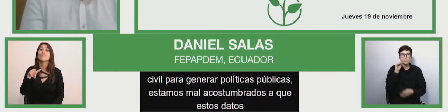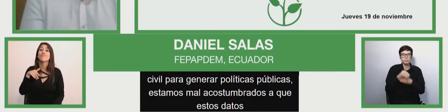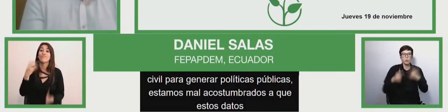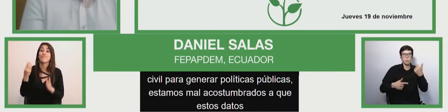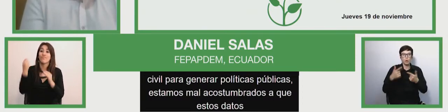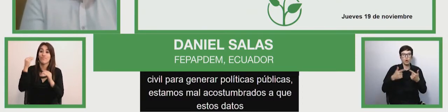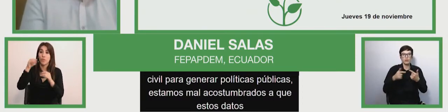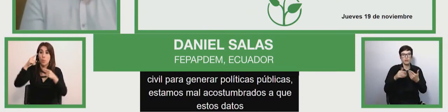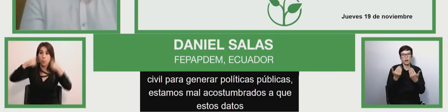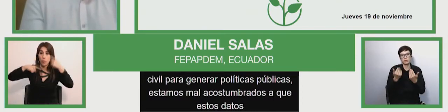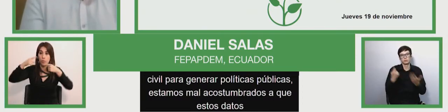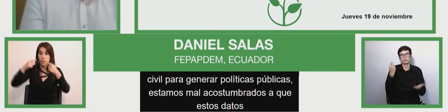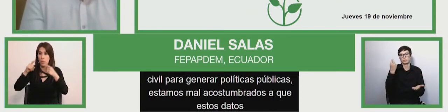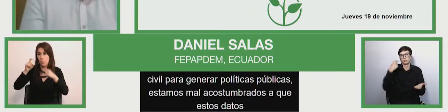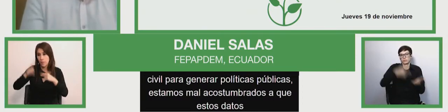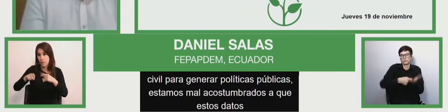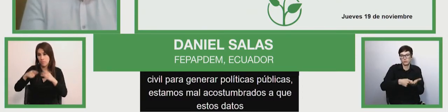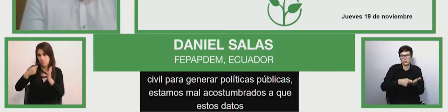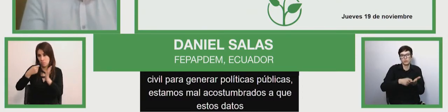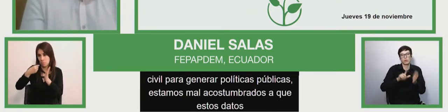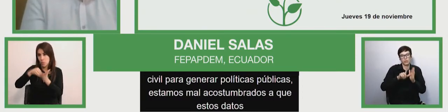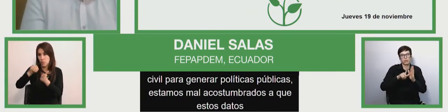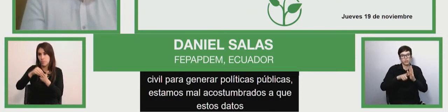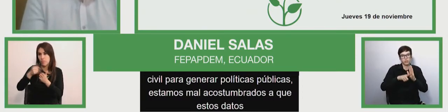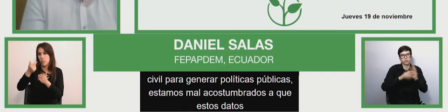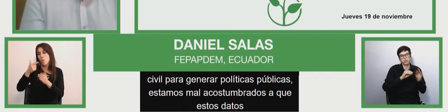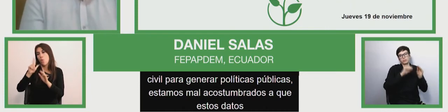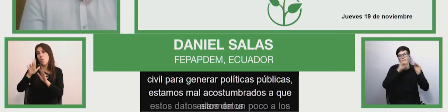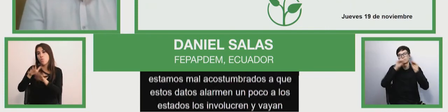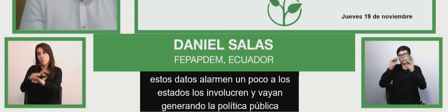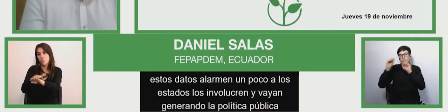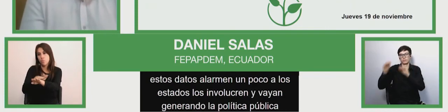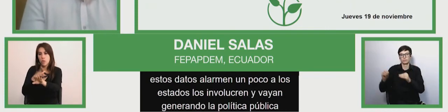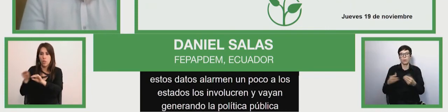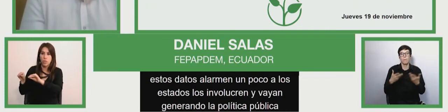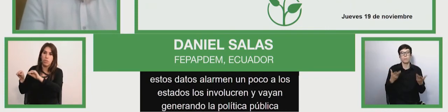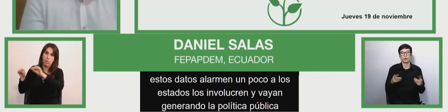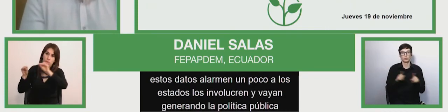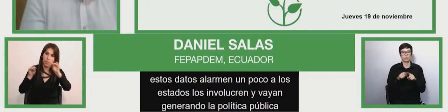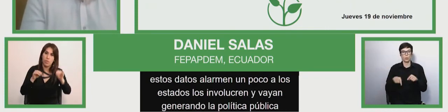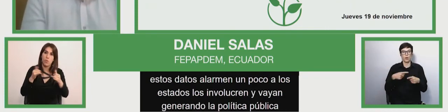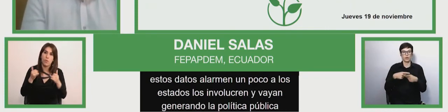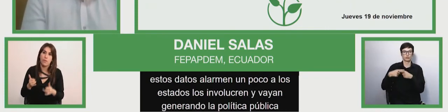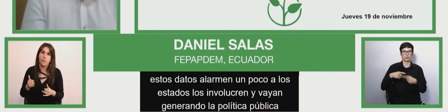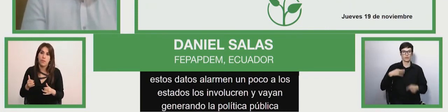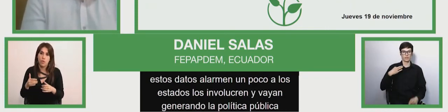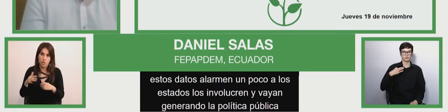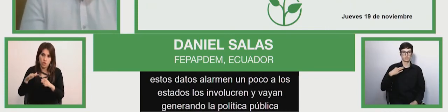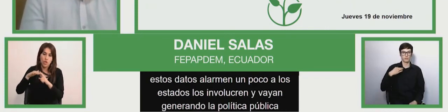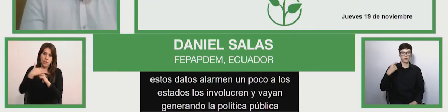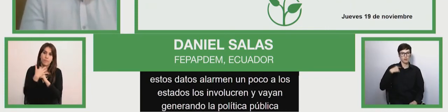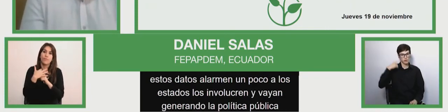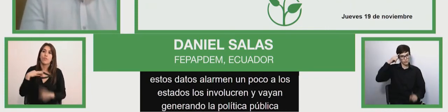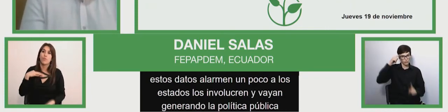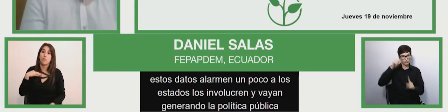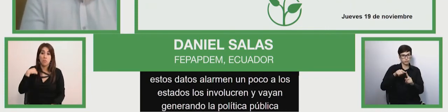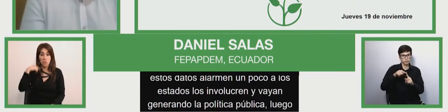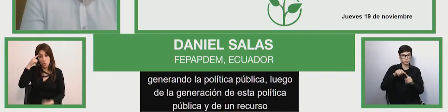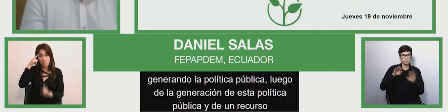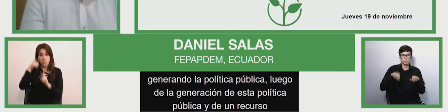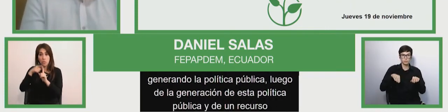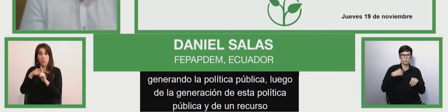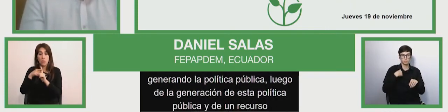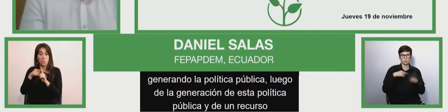doesn't have resources sometimes it's quite tiring the process that's why in civil society what we aim at